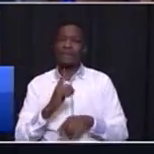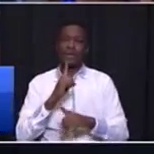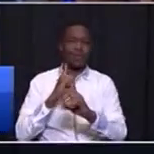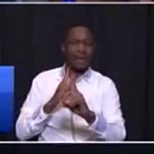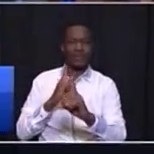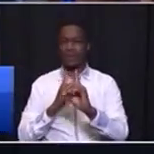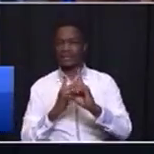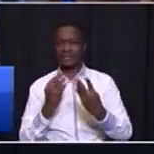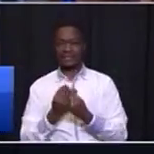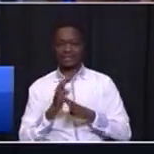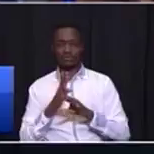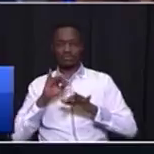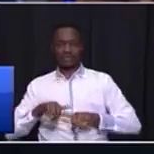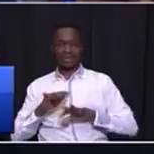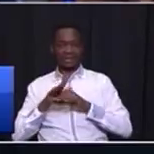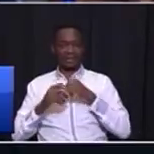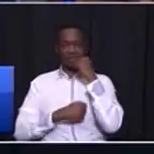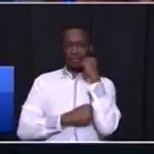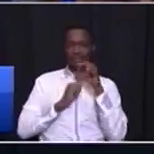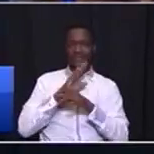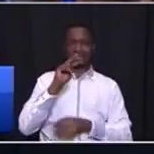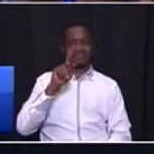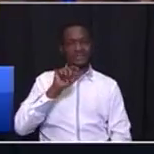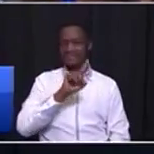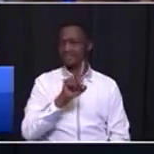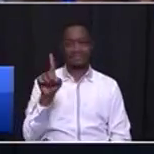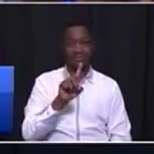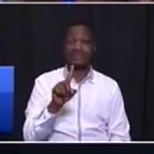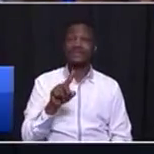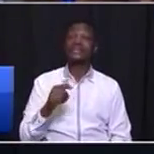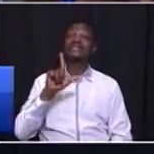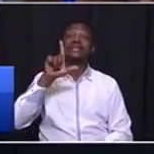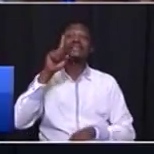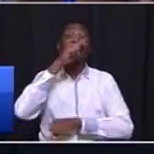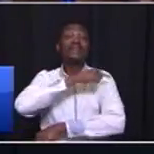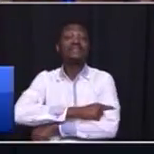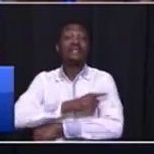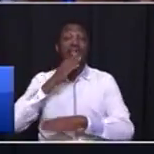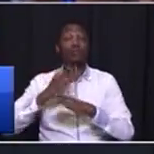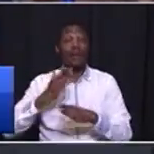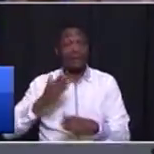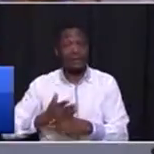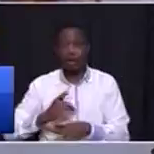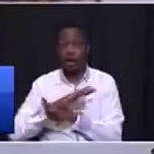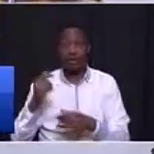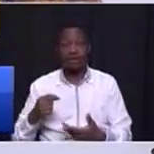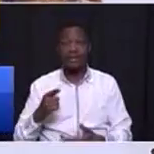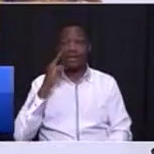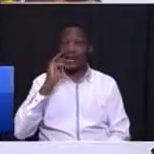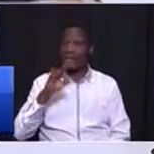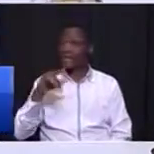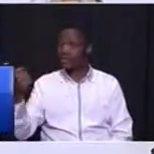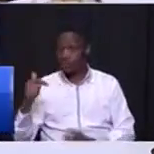month thing or a one week thing it is a seven day affair unless when we are in the